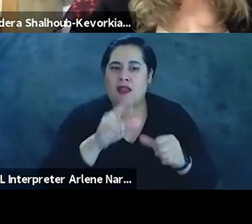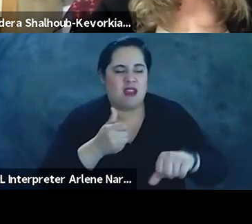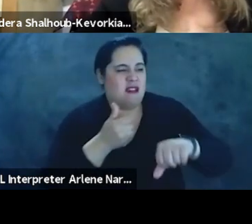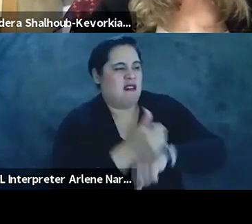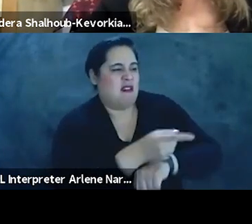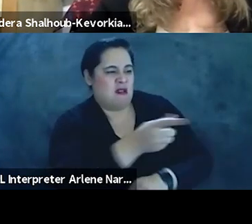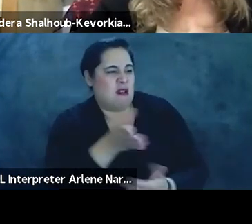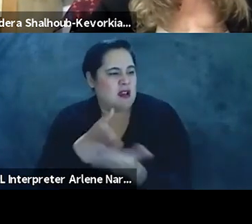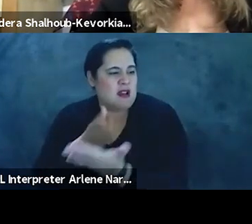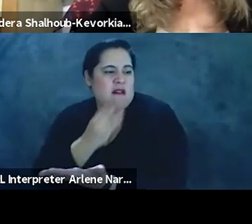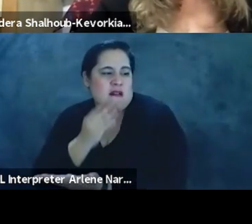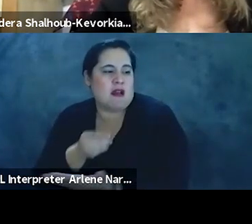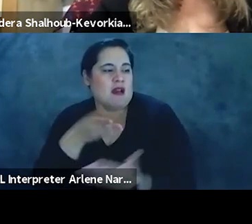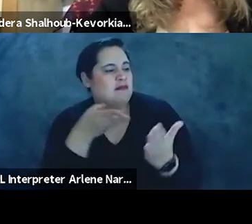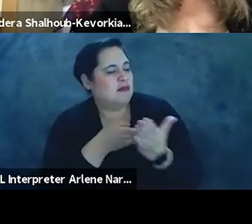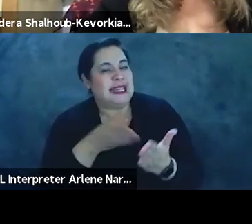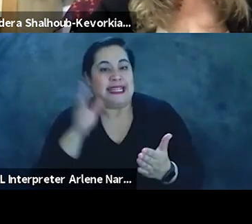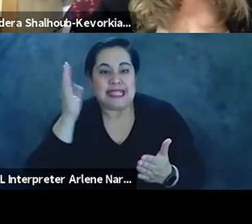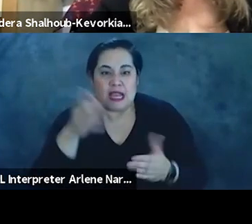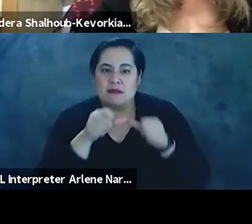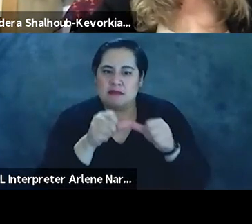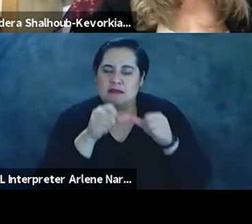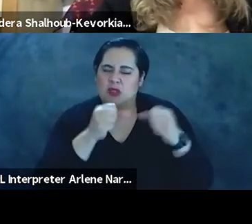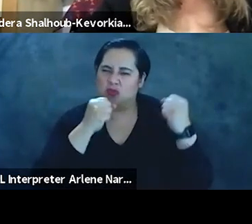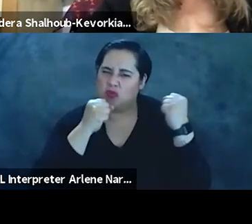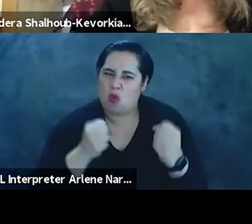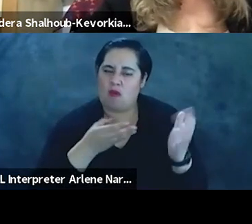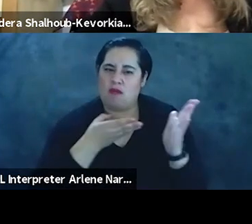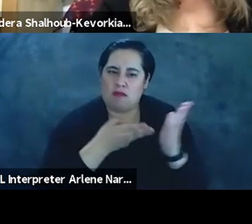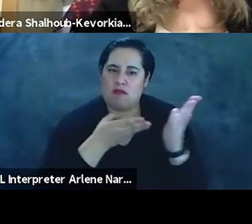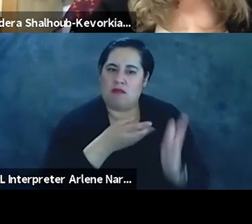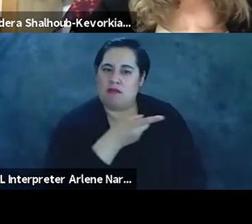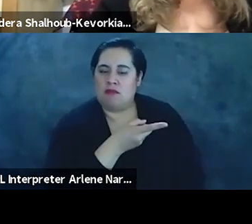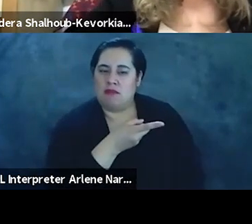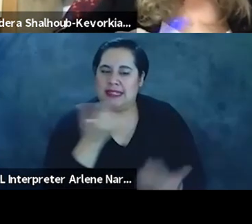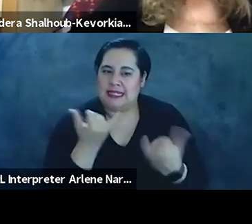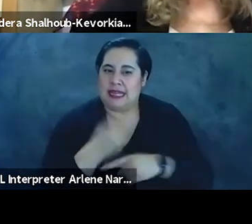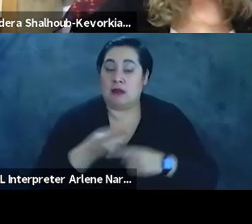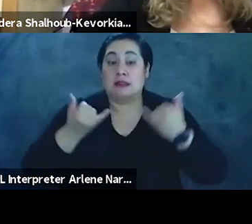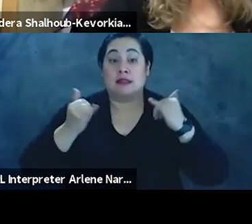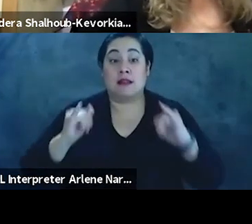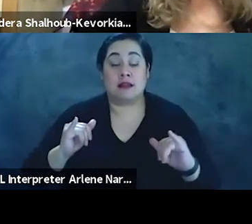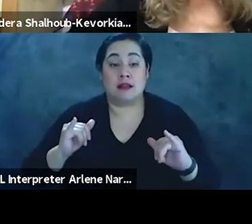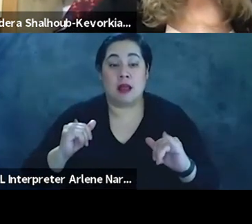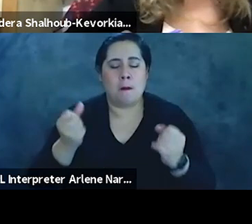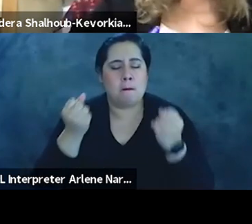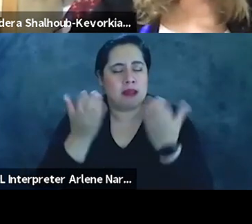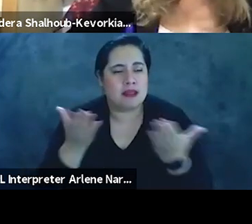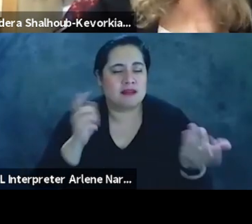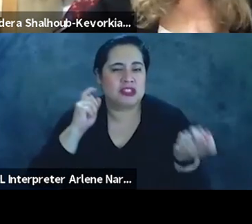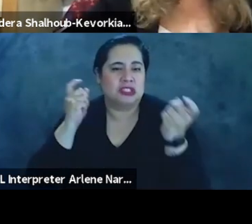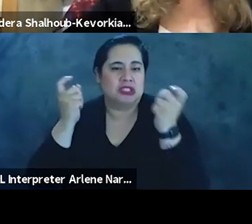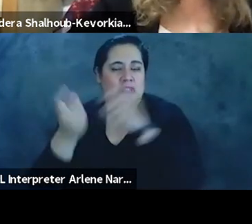-Semitism, an accusation that seems to be on steroids today. Nevertheless, it's also true that much has changed over the